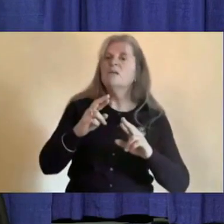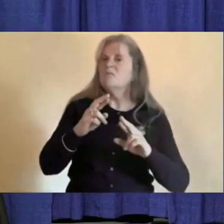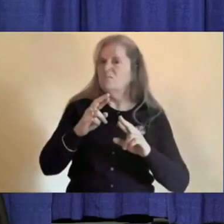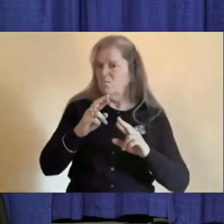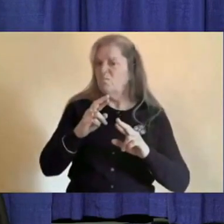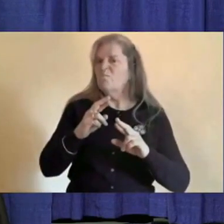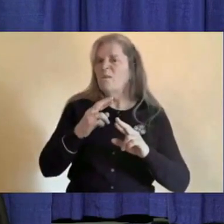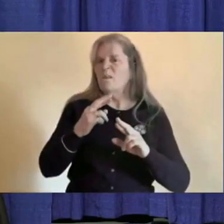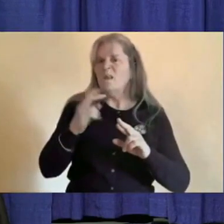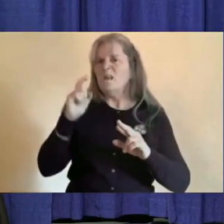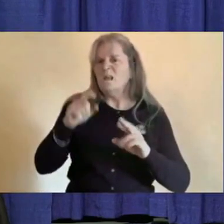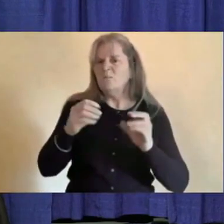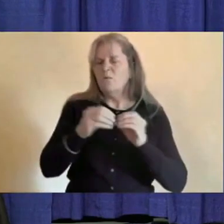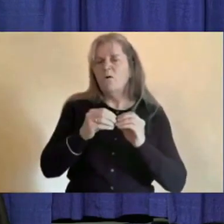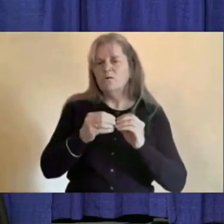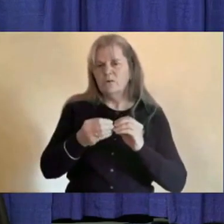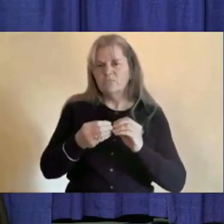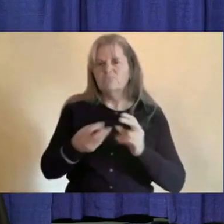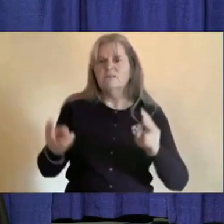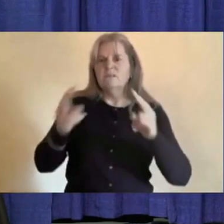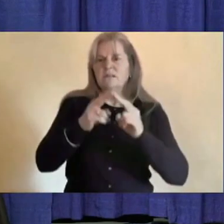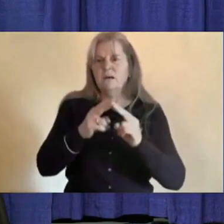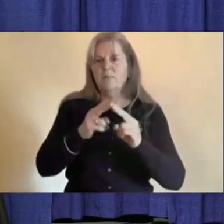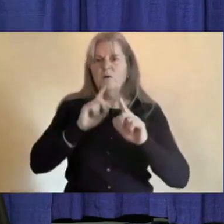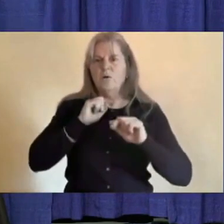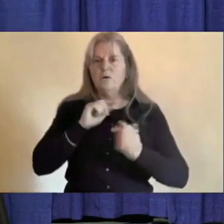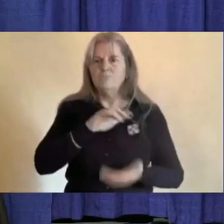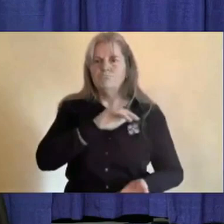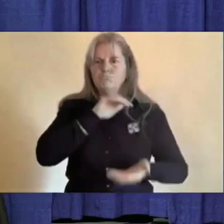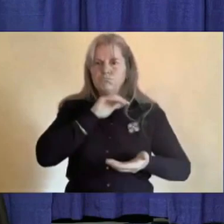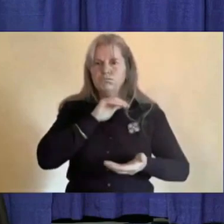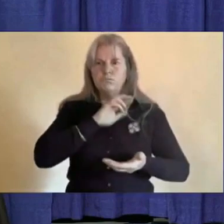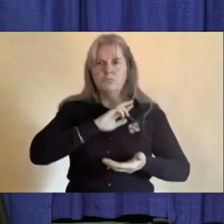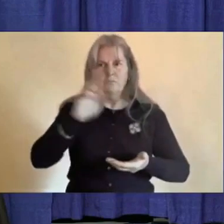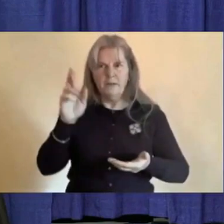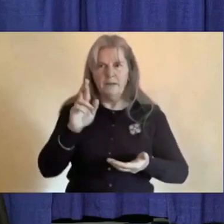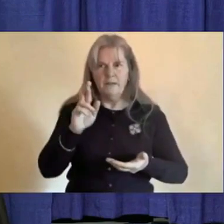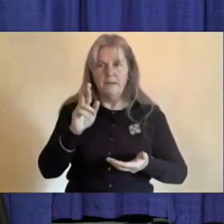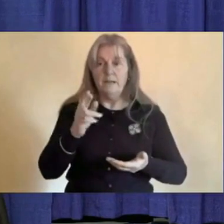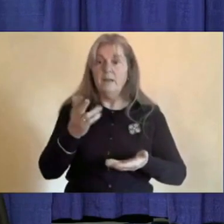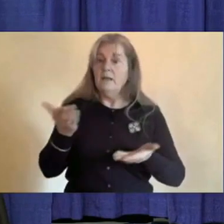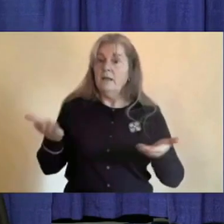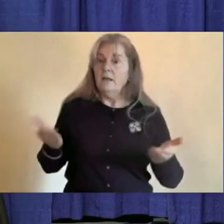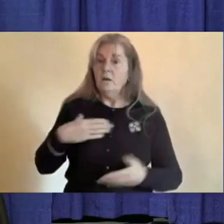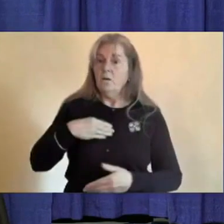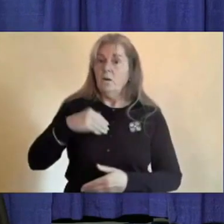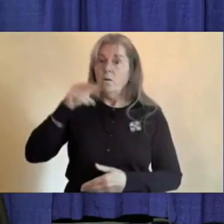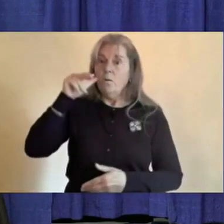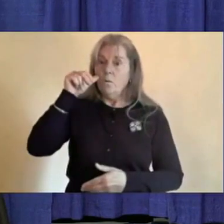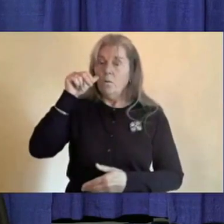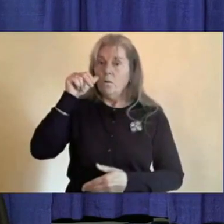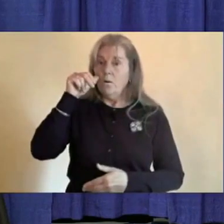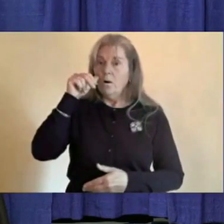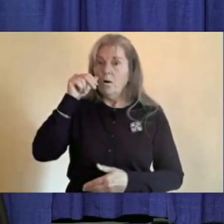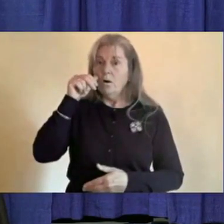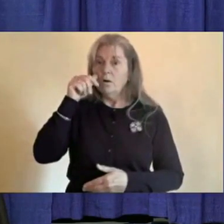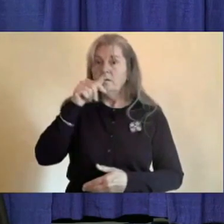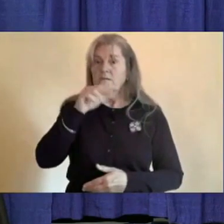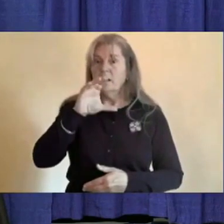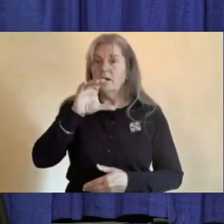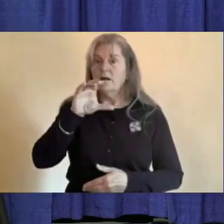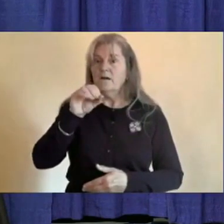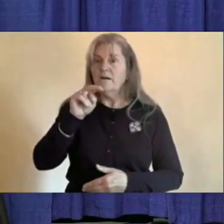and we are preparing in Whitehorse, the facility at the convention center for